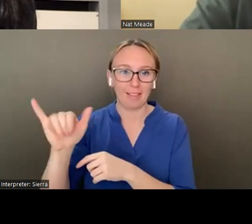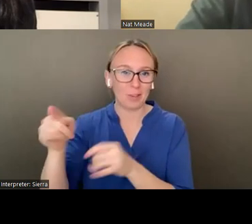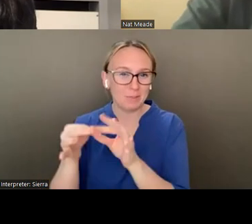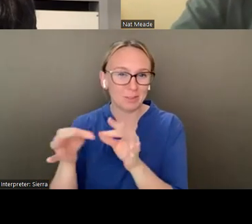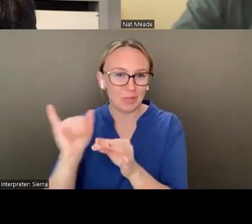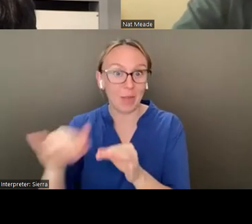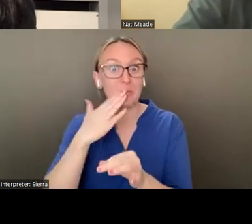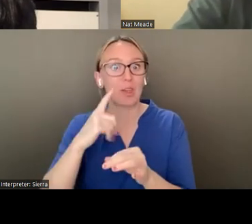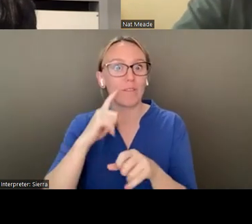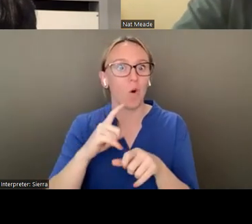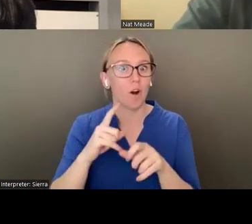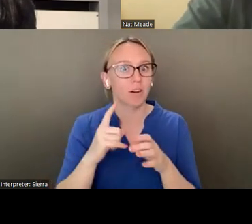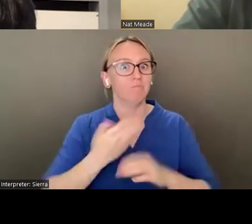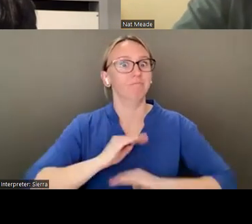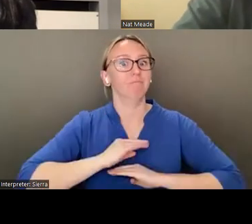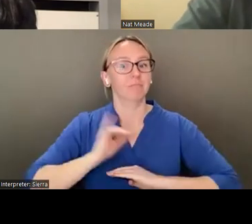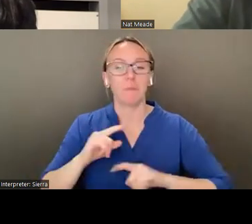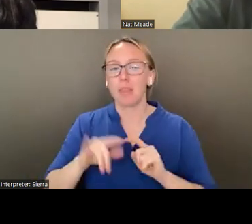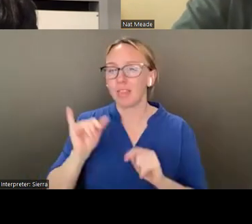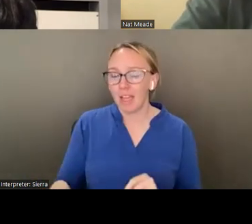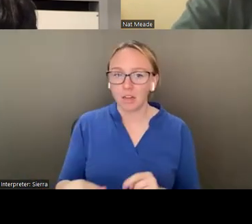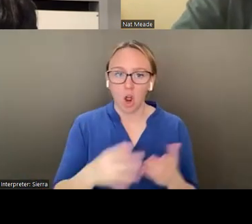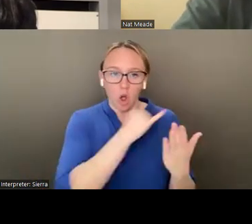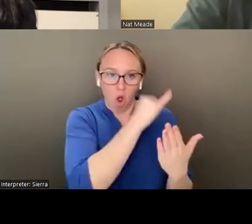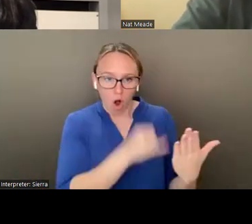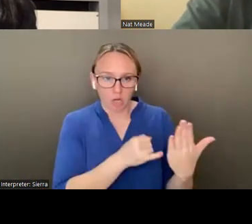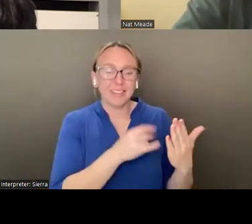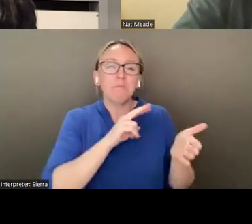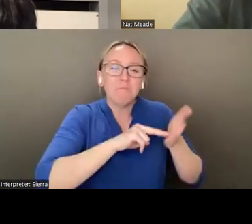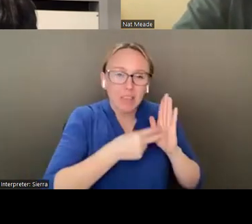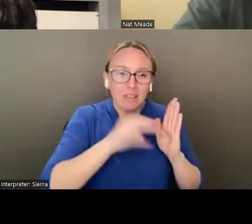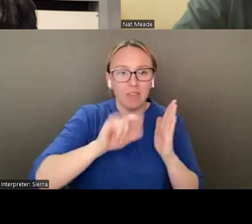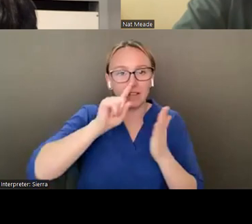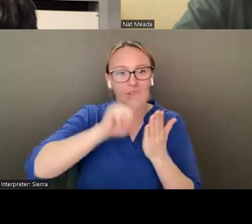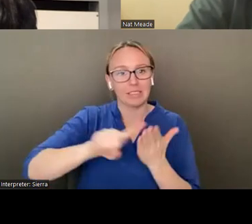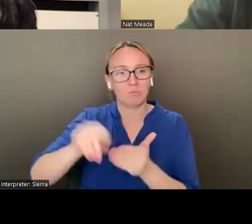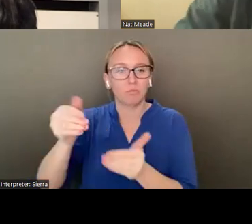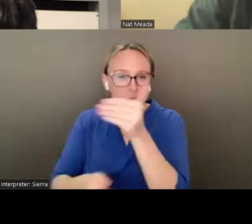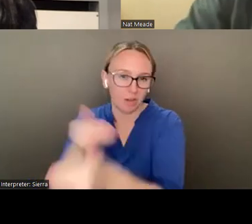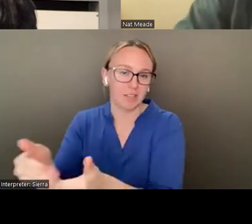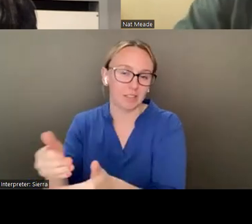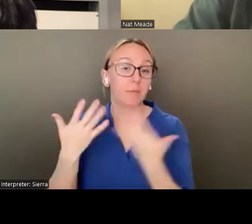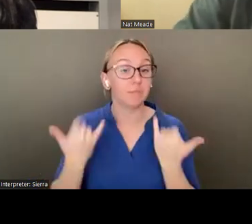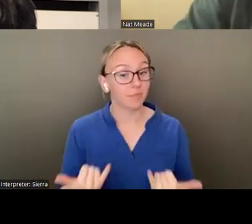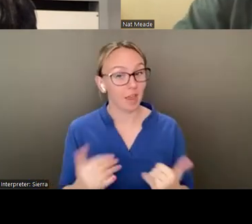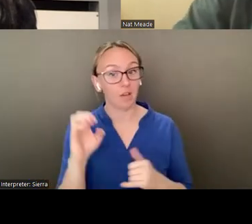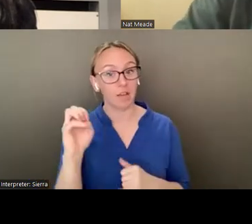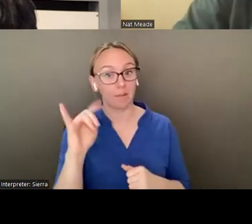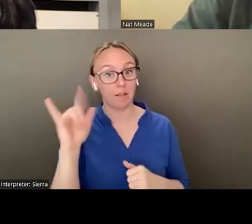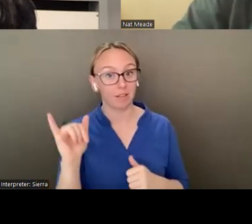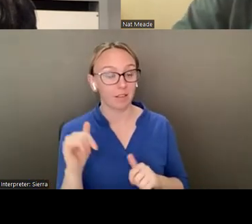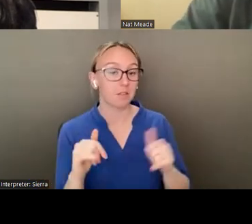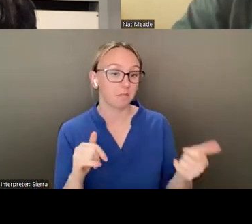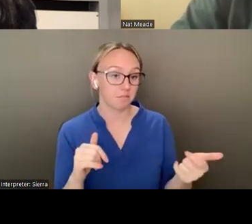you really hit the nail on the head. The art is the investigation itself. I would love to give Emily and Antonius and Nat